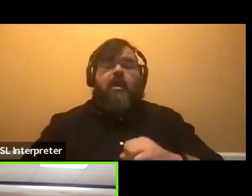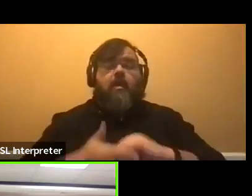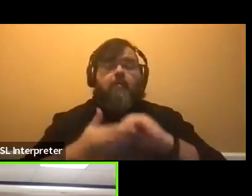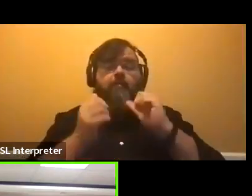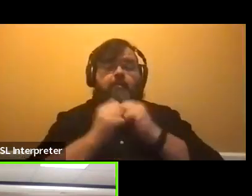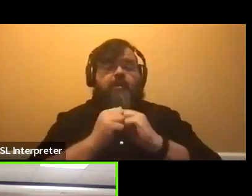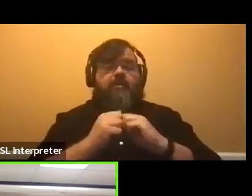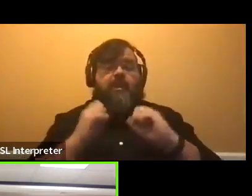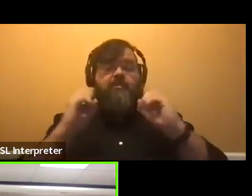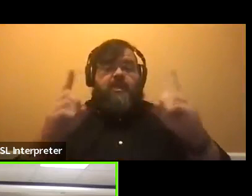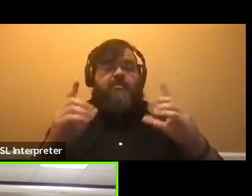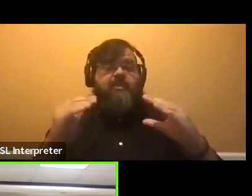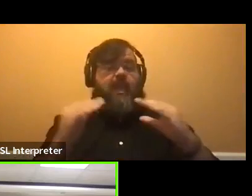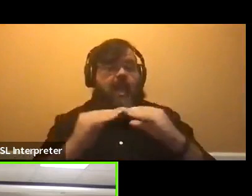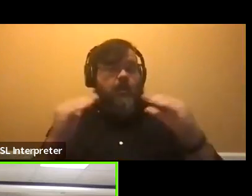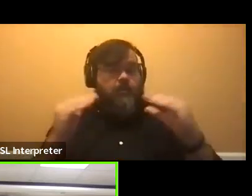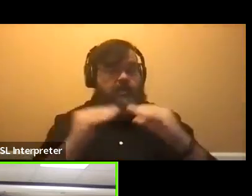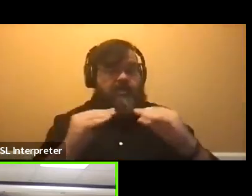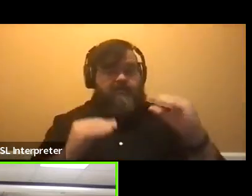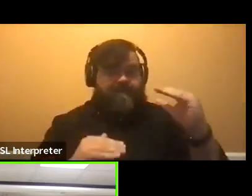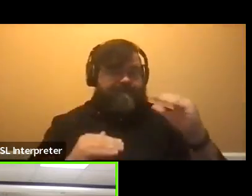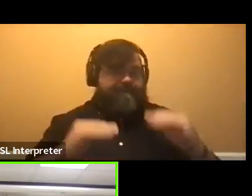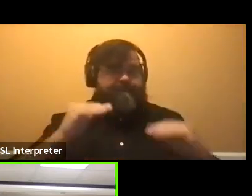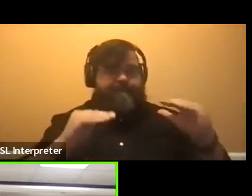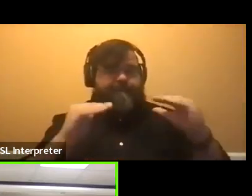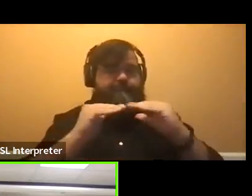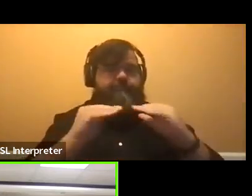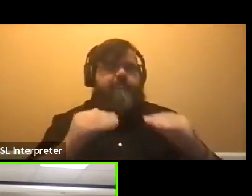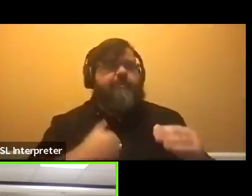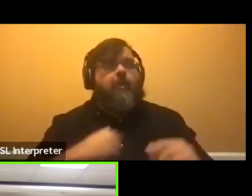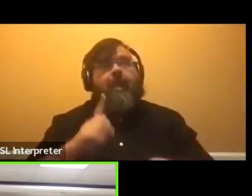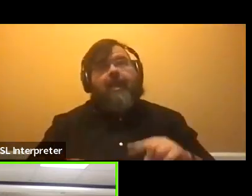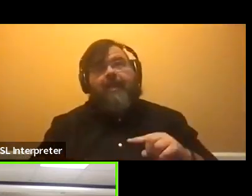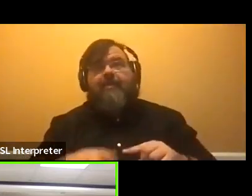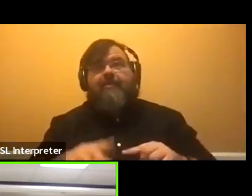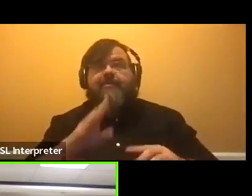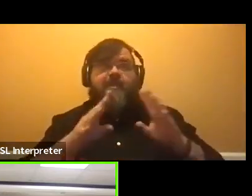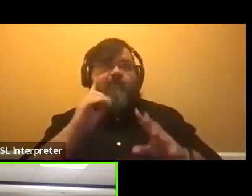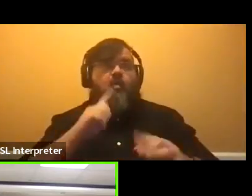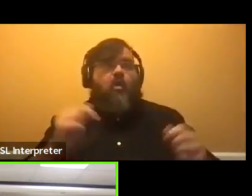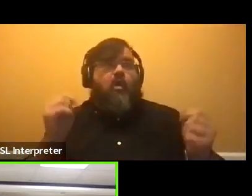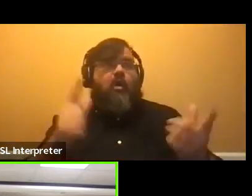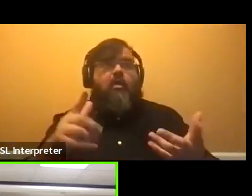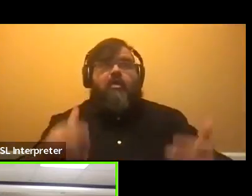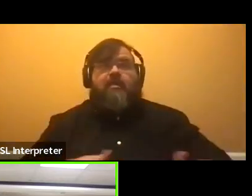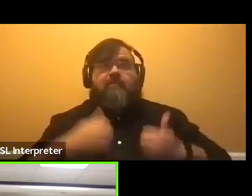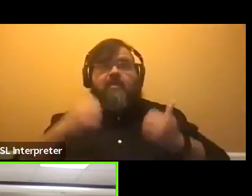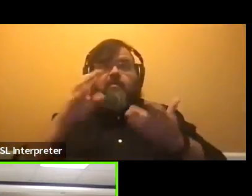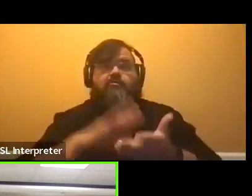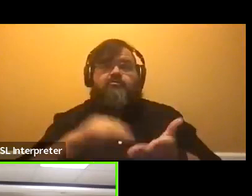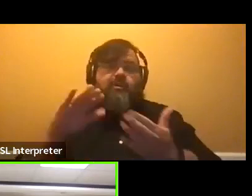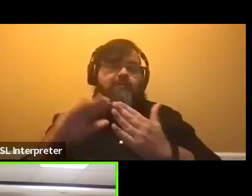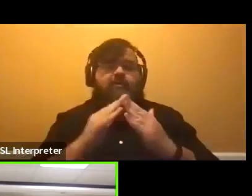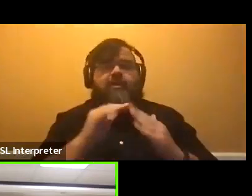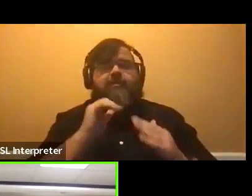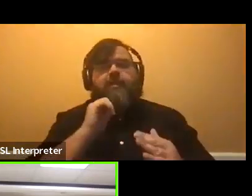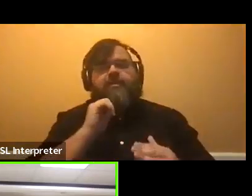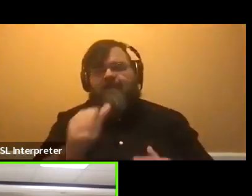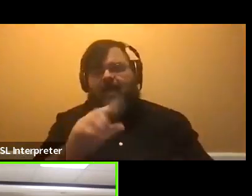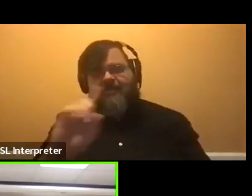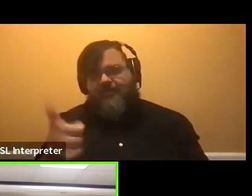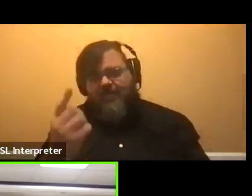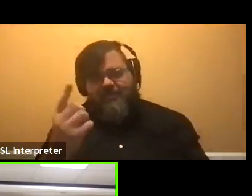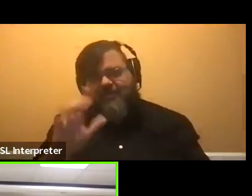So, um, I can't speak for all living learning communities, but it's not just like classroom stuff. It's not just, uh,